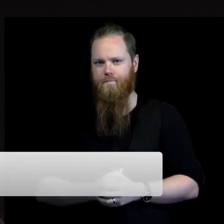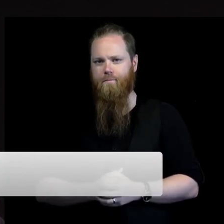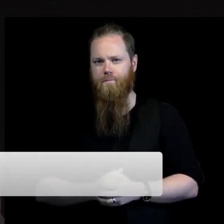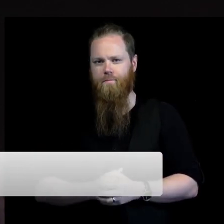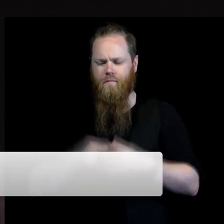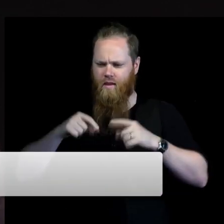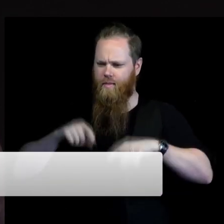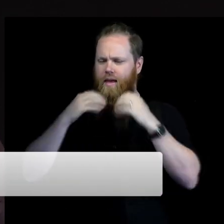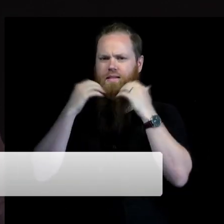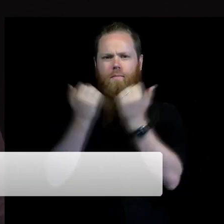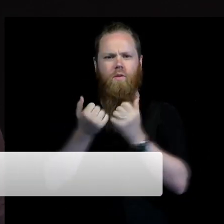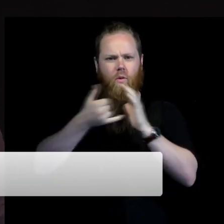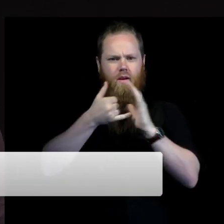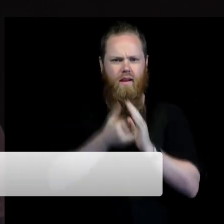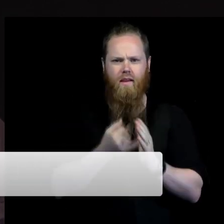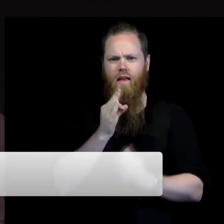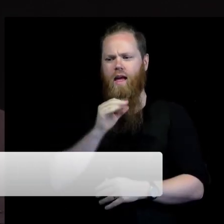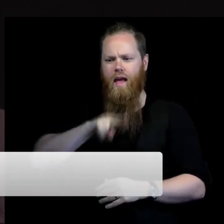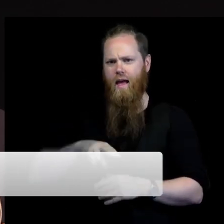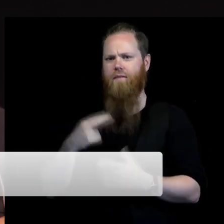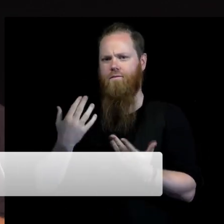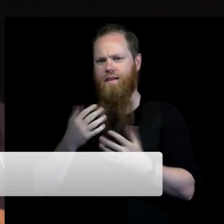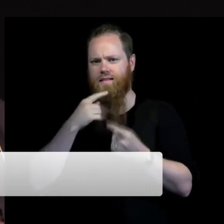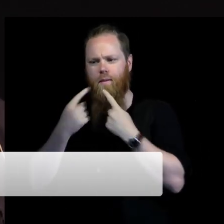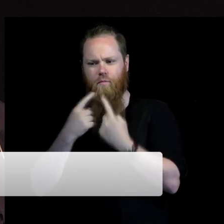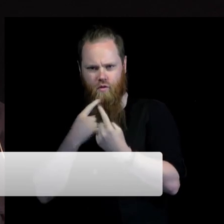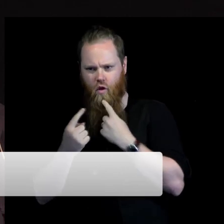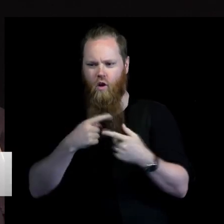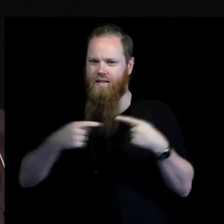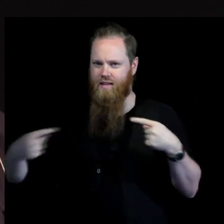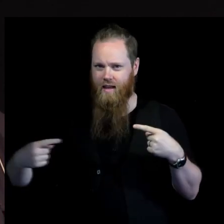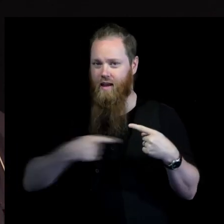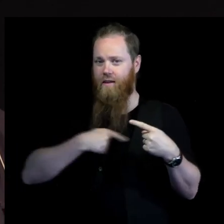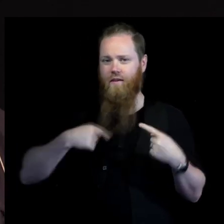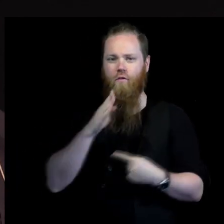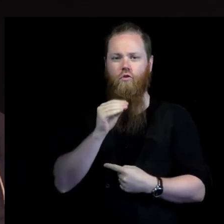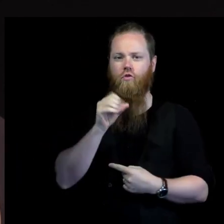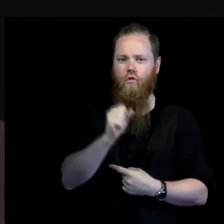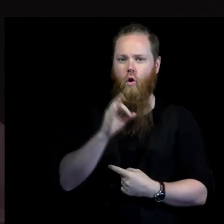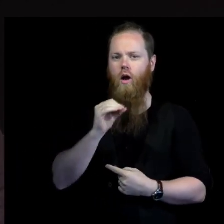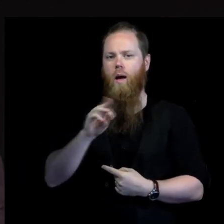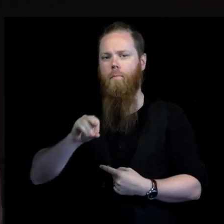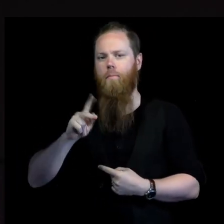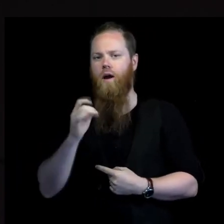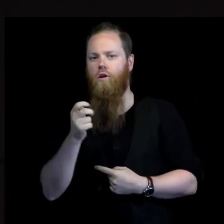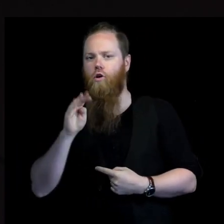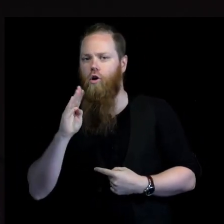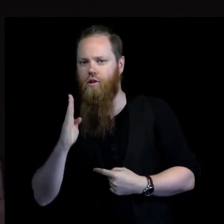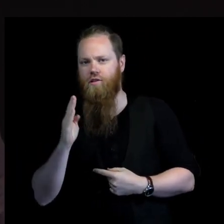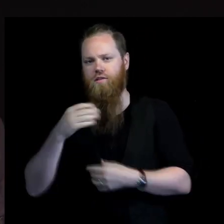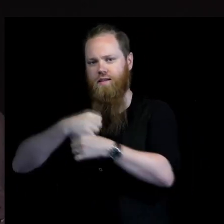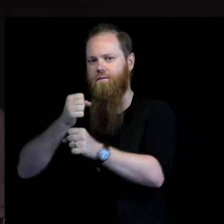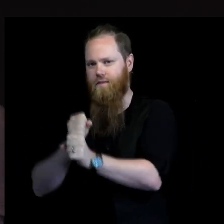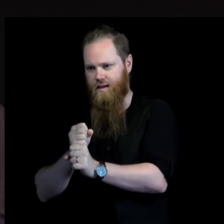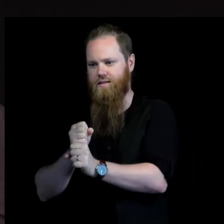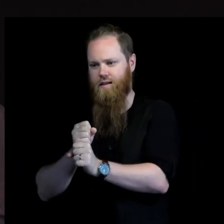is part of a UN talks series that we at the Dag Hammarskjöld foundation has together with the